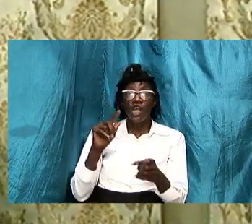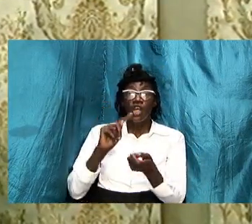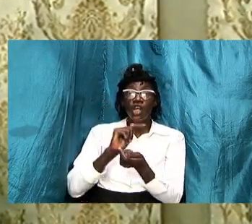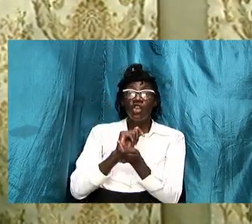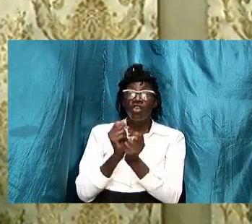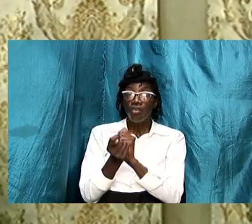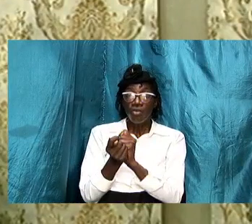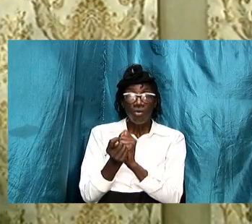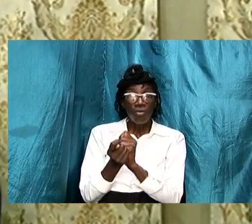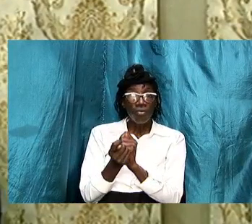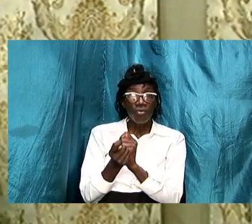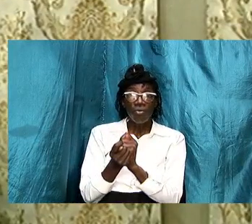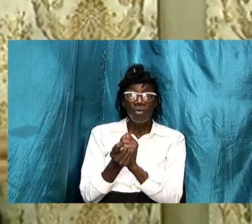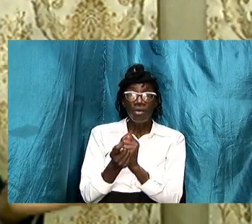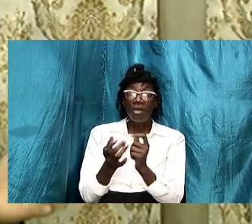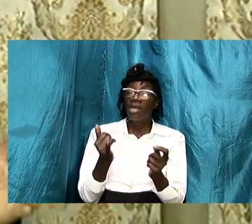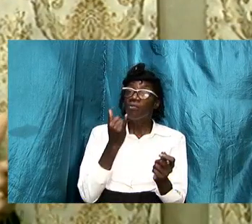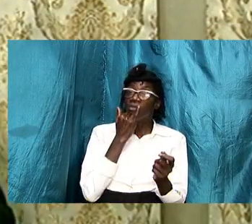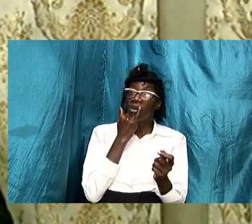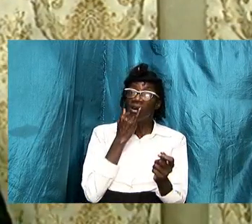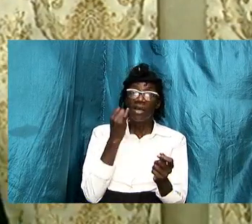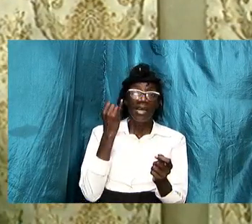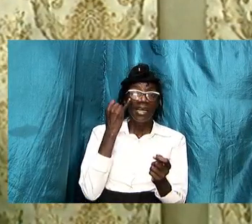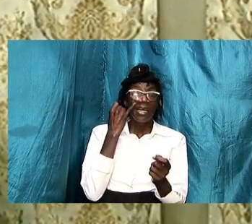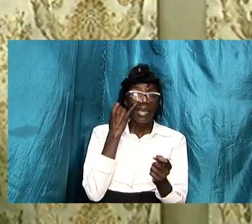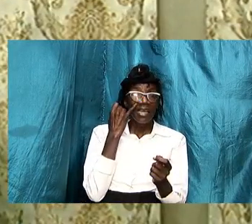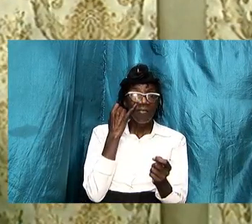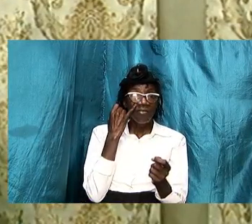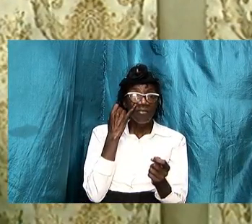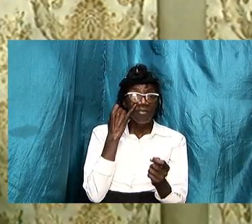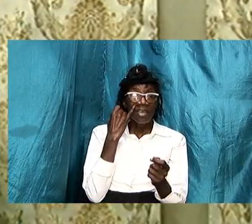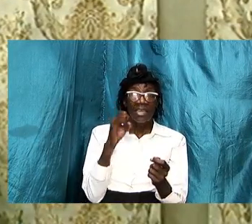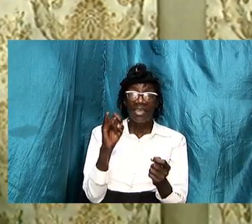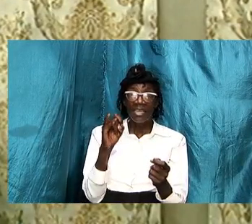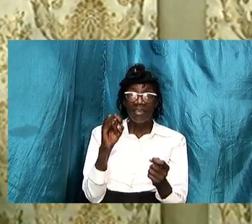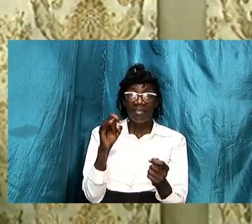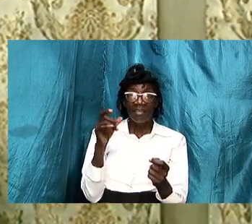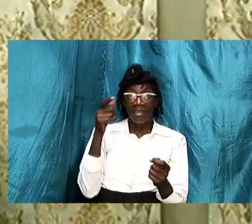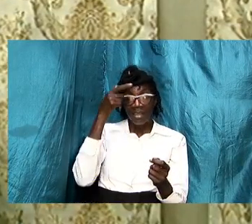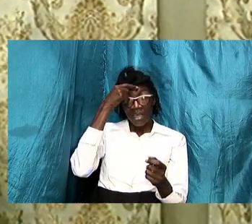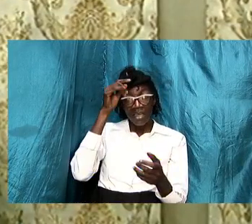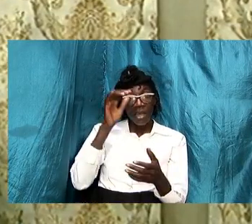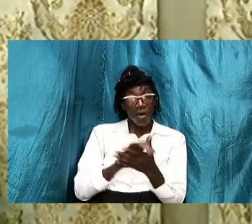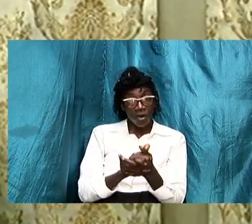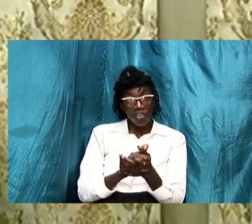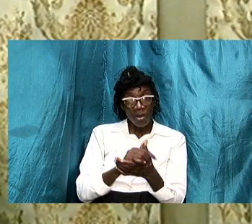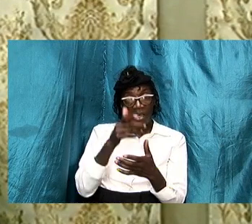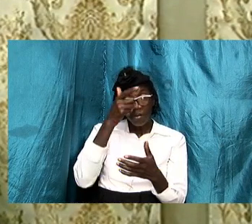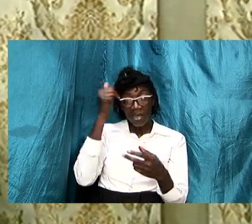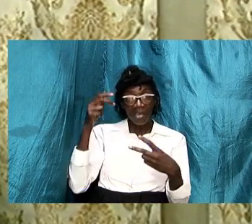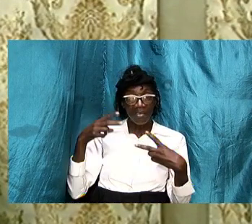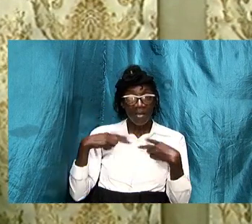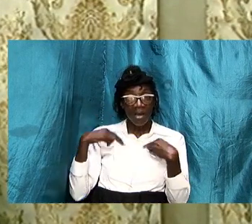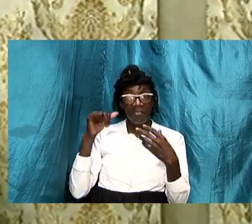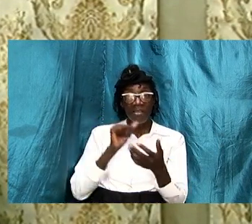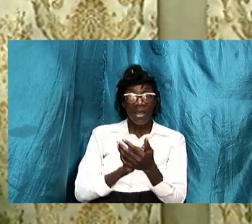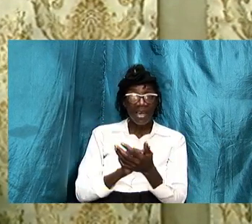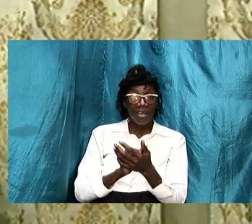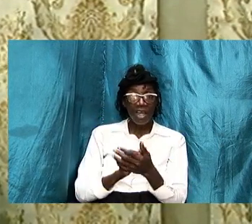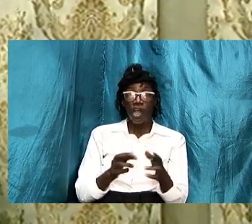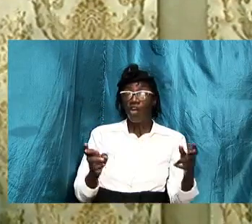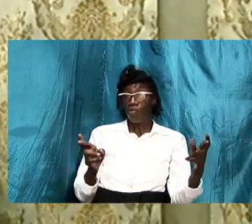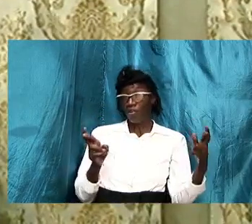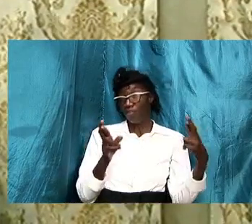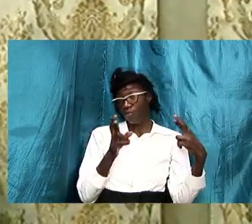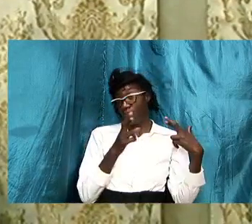if it is that the husband because he has that responsibility and authority to say